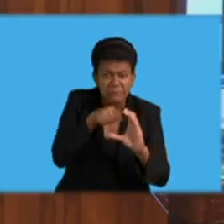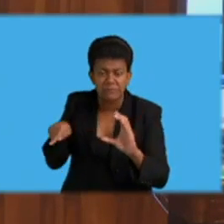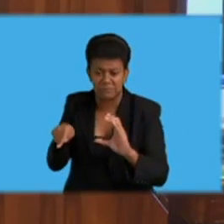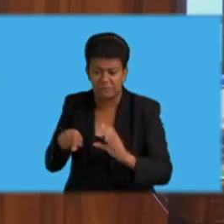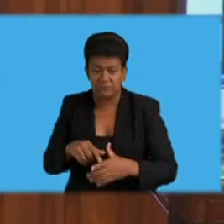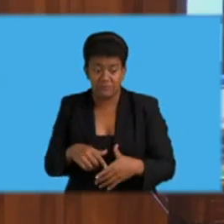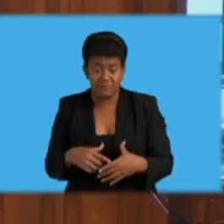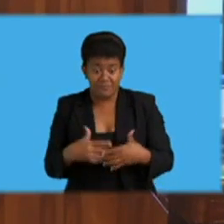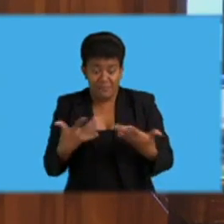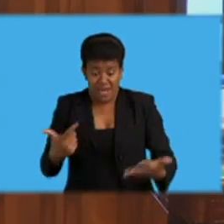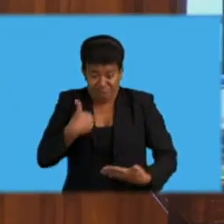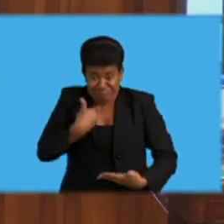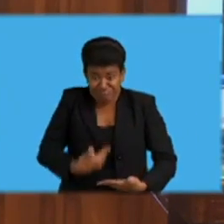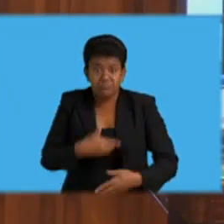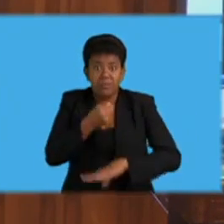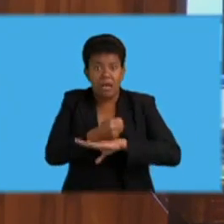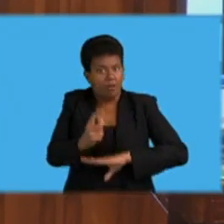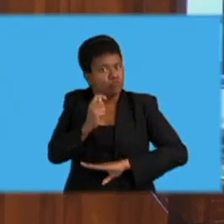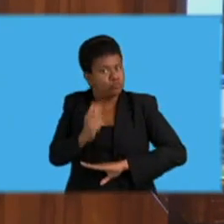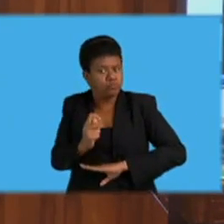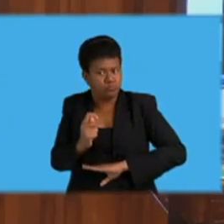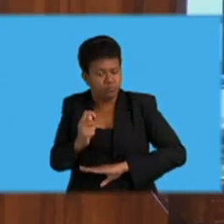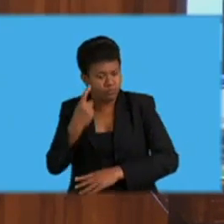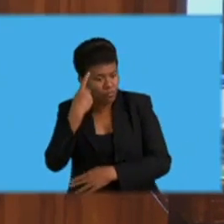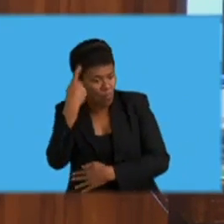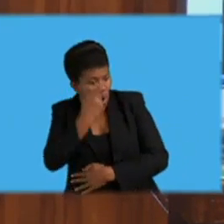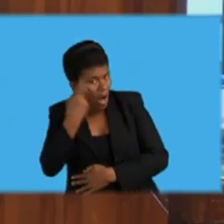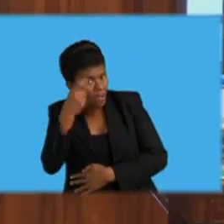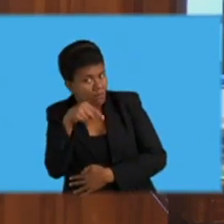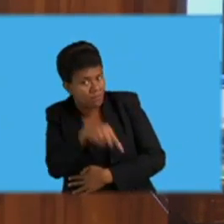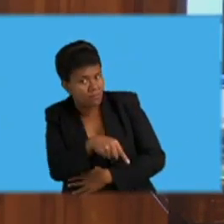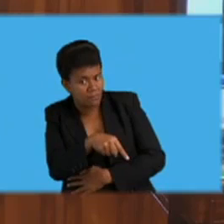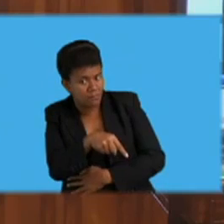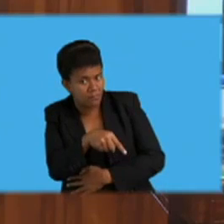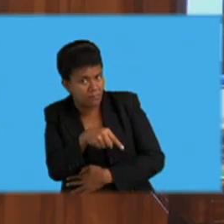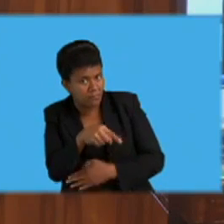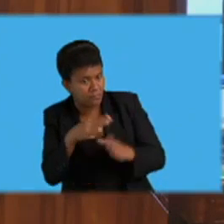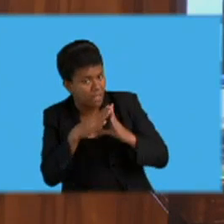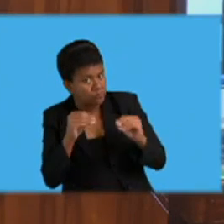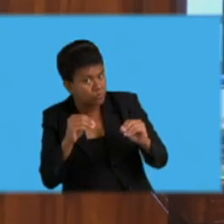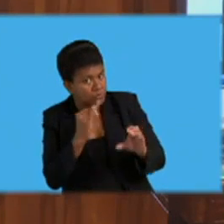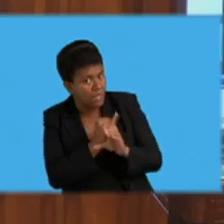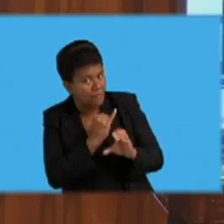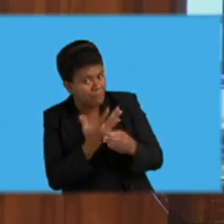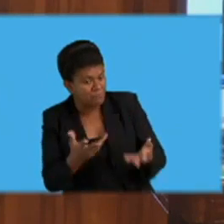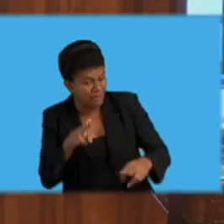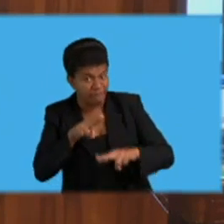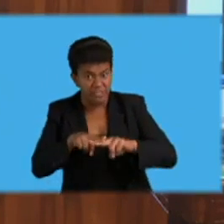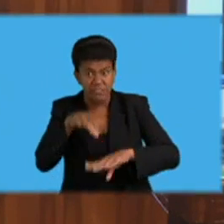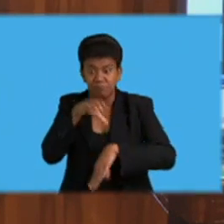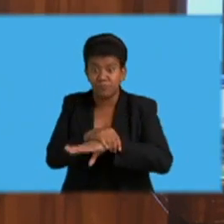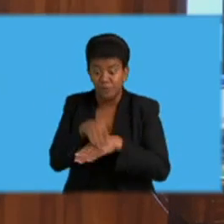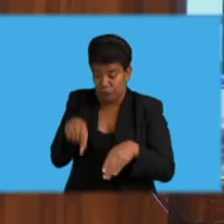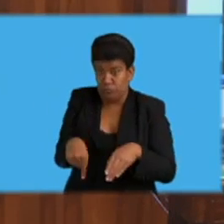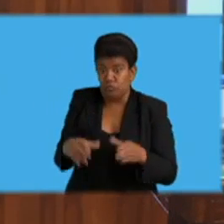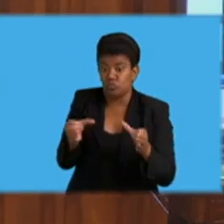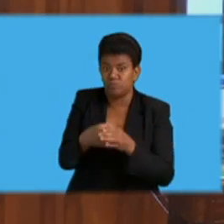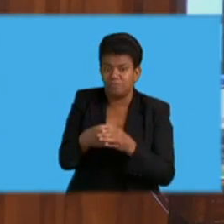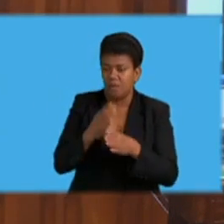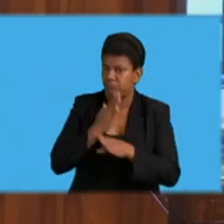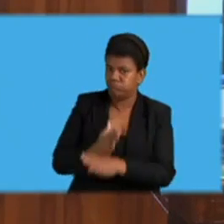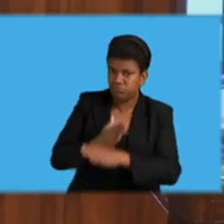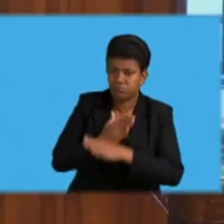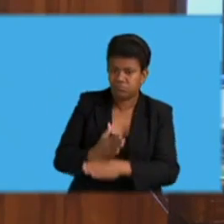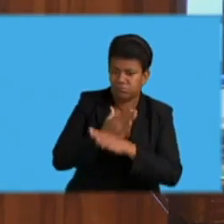of the Fiji First Government. The Fiji Police Force is working tirelessly to